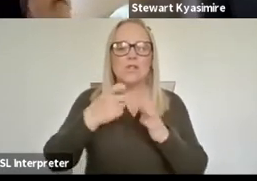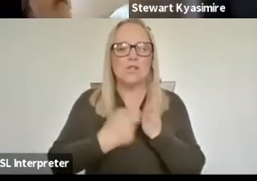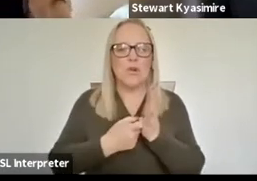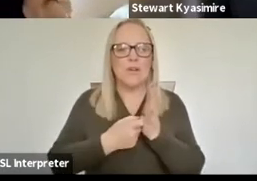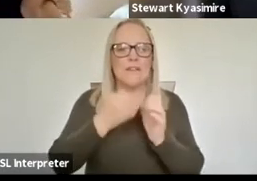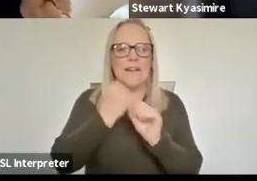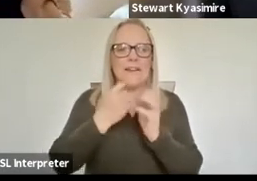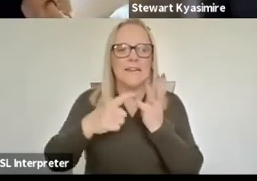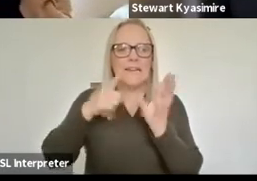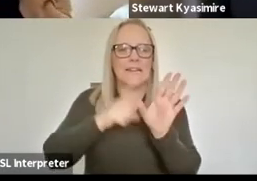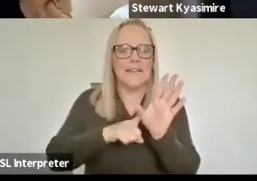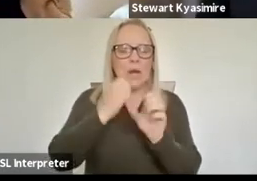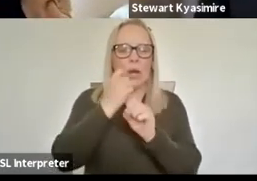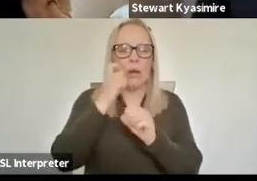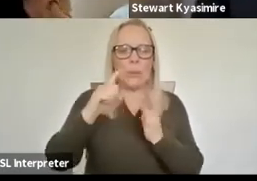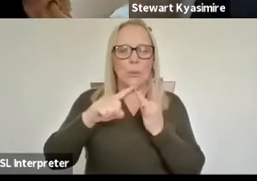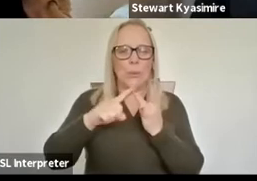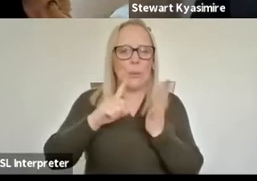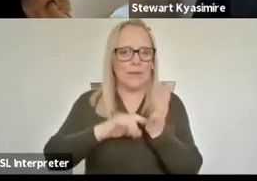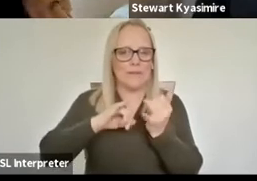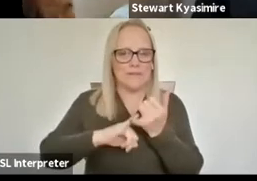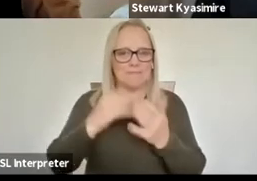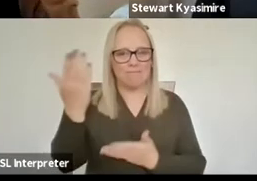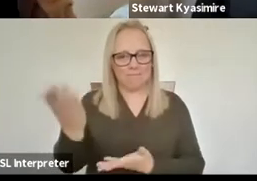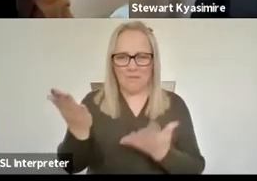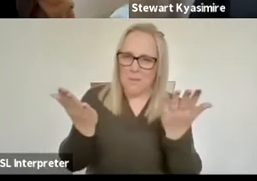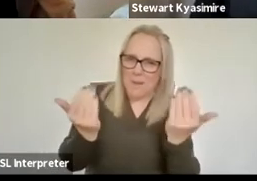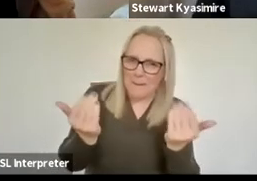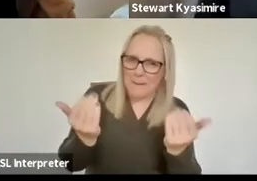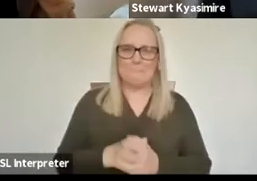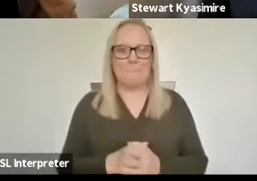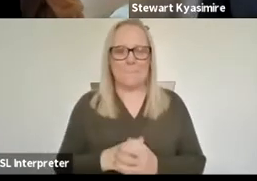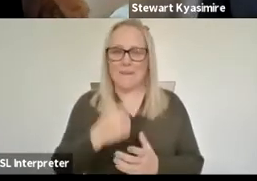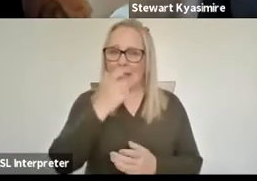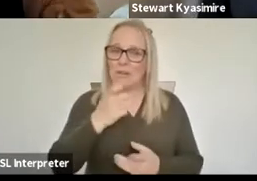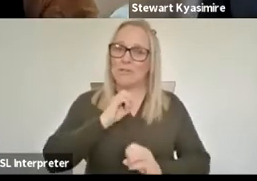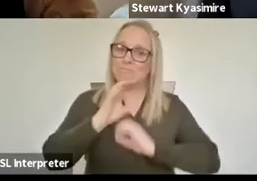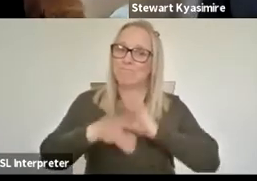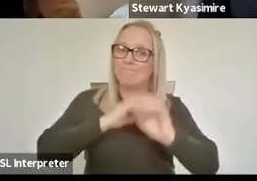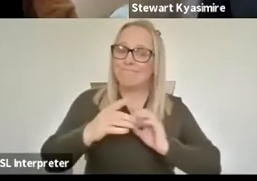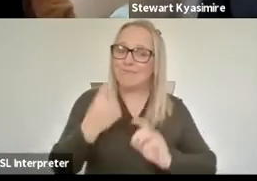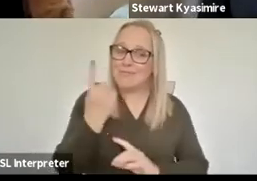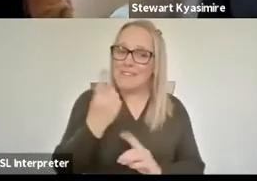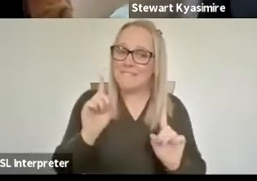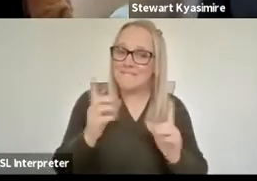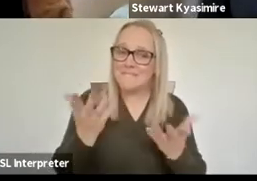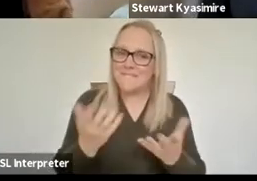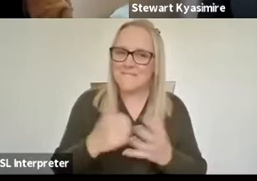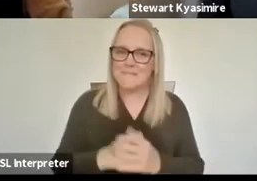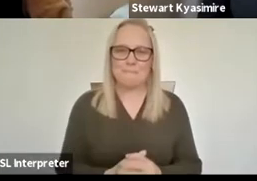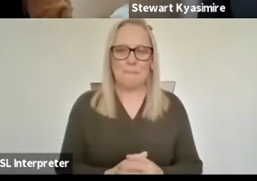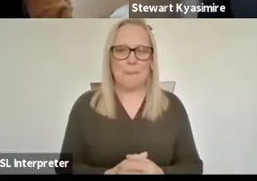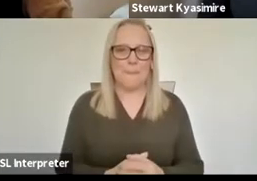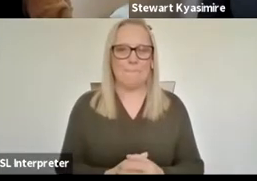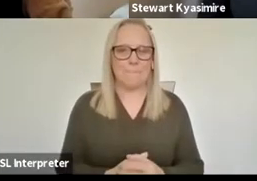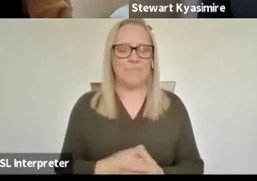who's a dance dramaturg. Guy, welcome. Can you say a few words about yourself? Yeah,